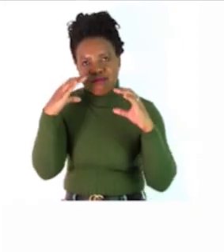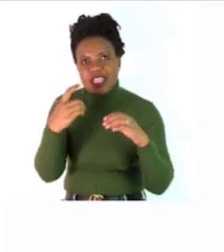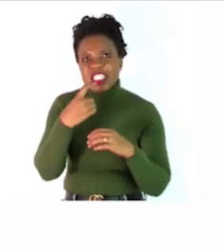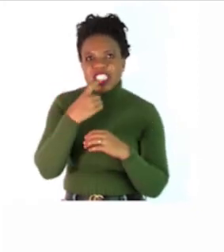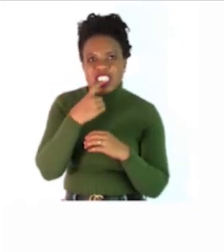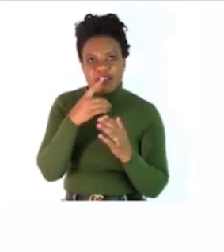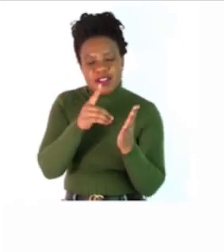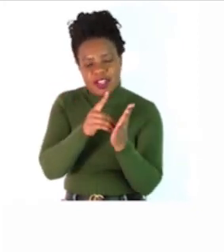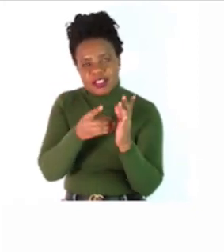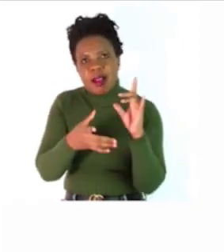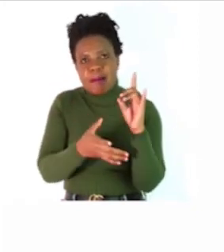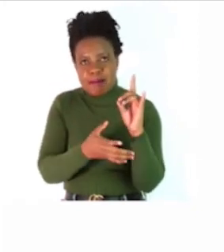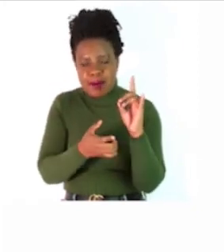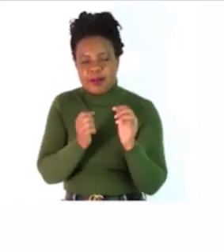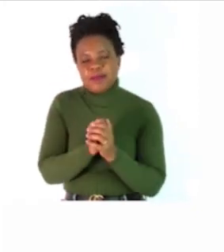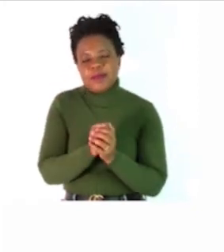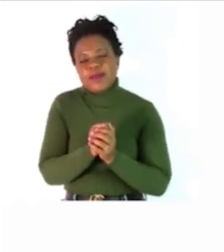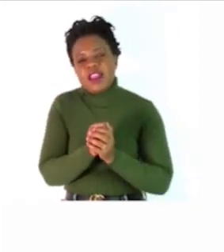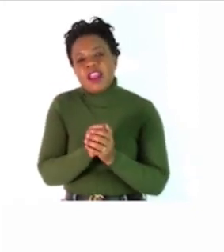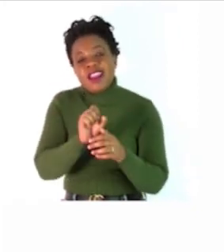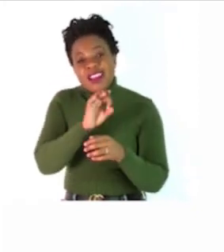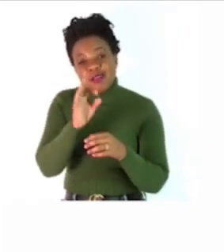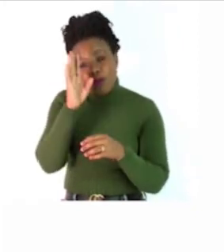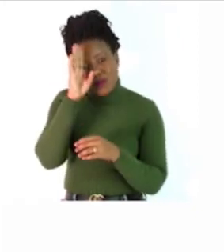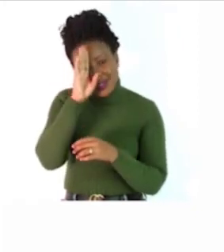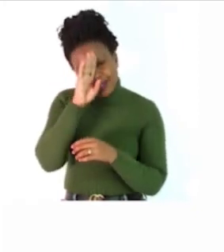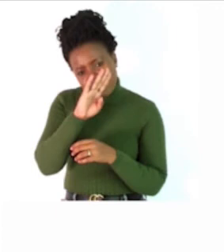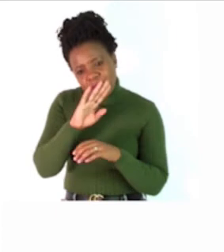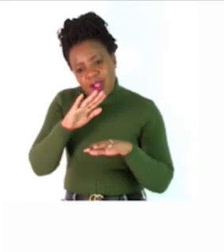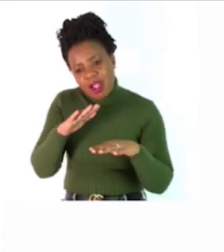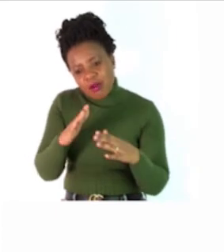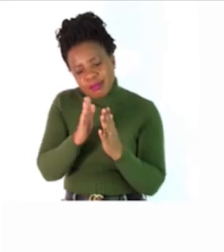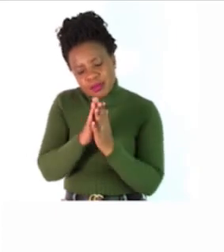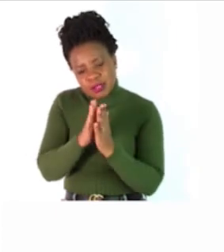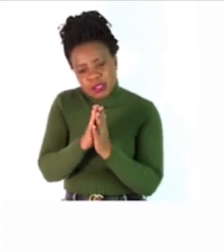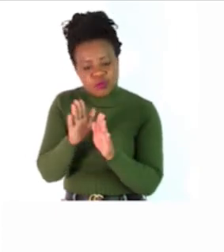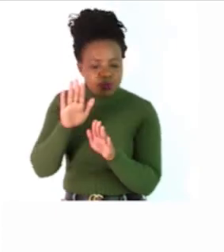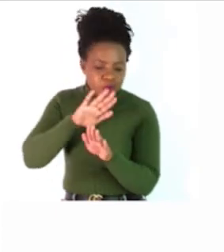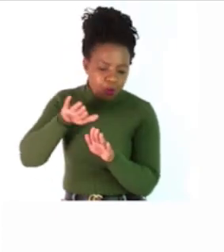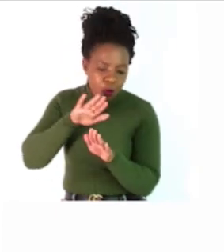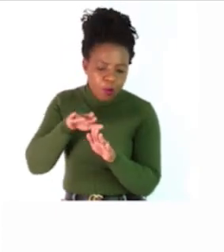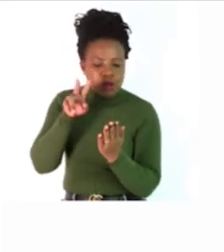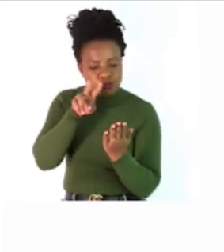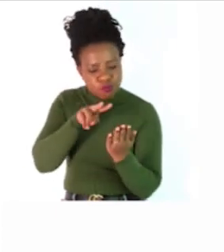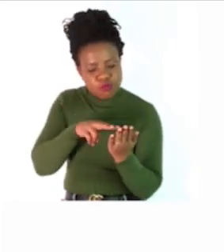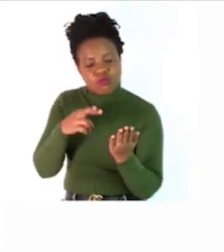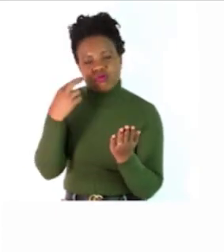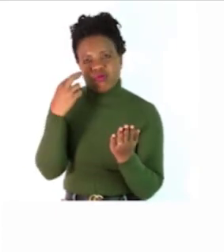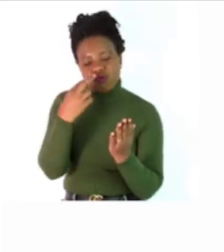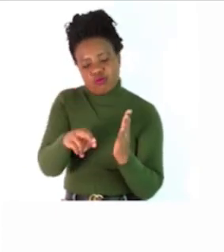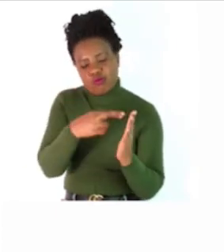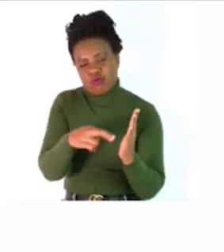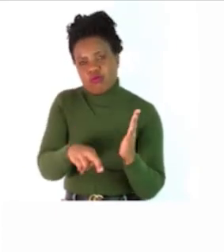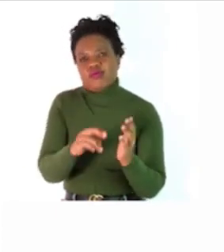if you have forgotten you have to refer to the first six rules b write the following sentences into